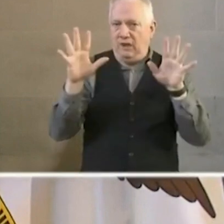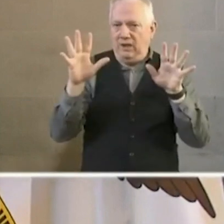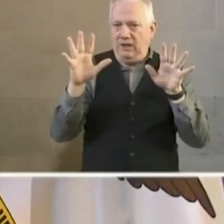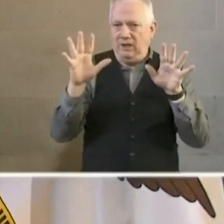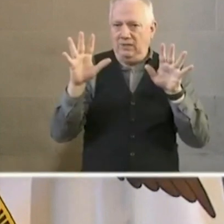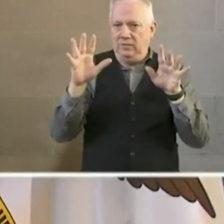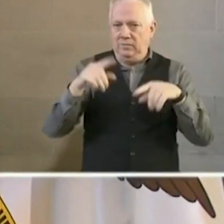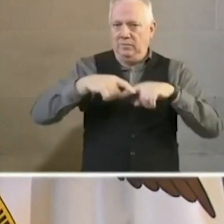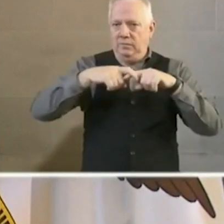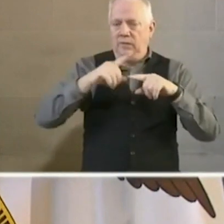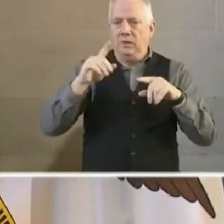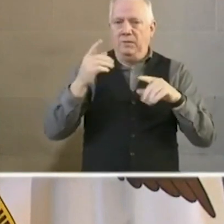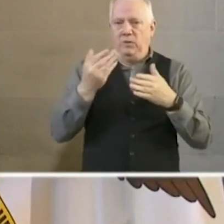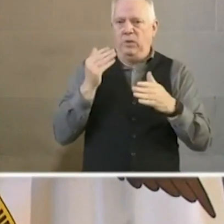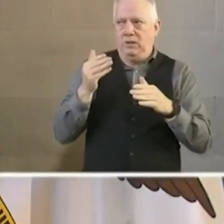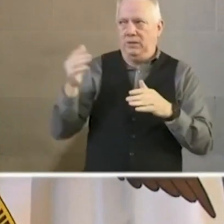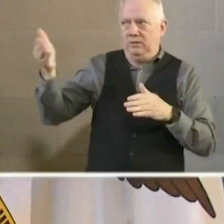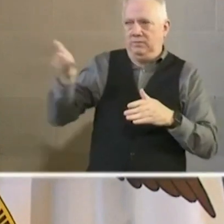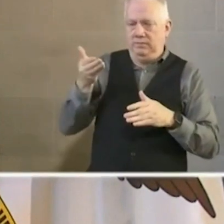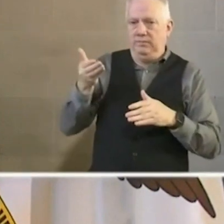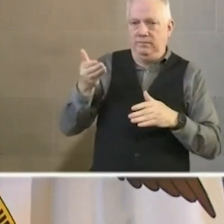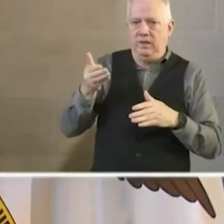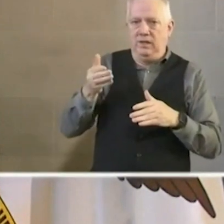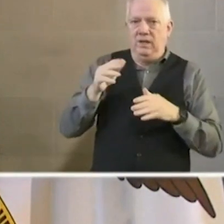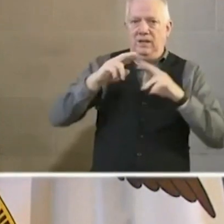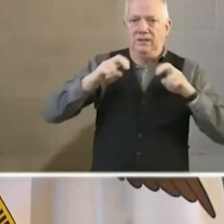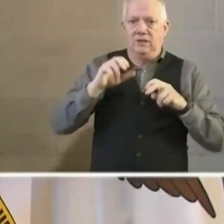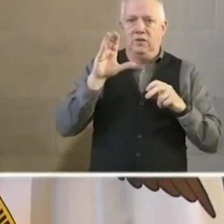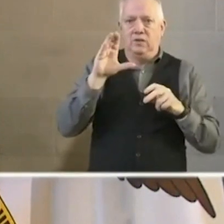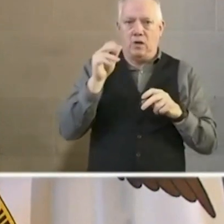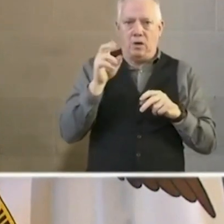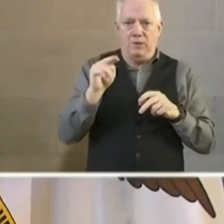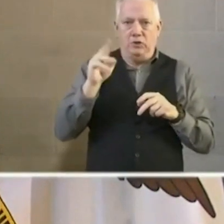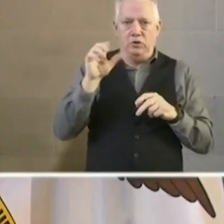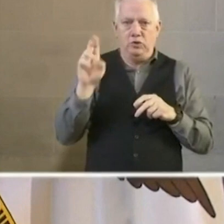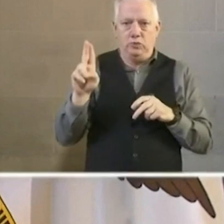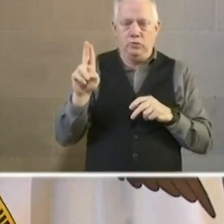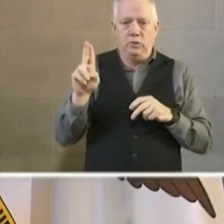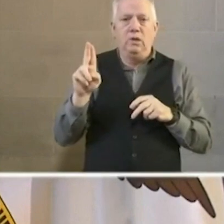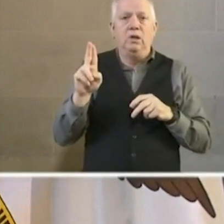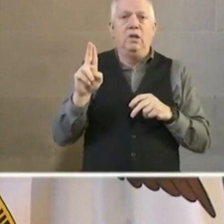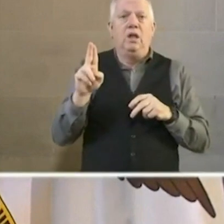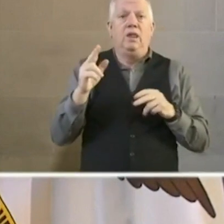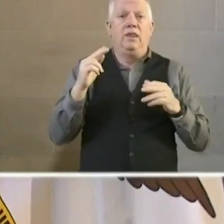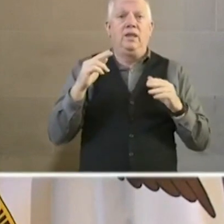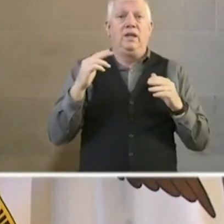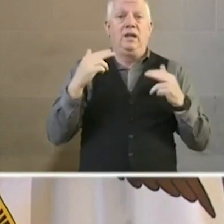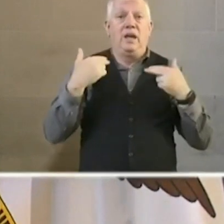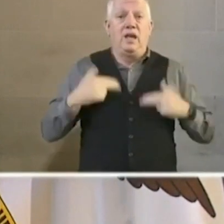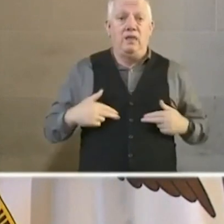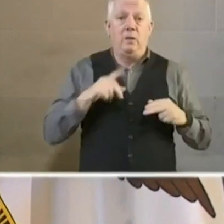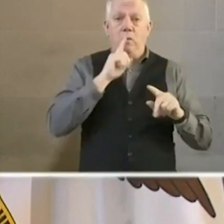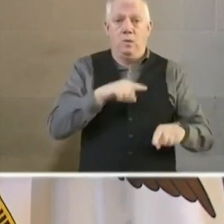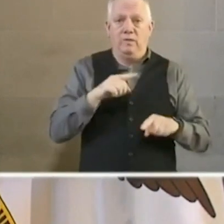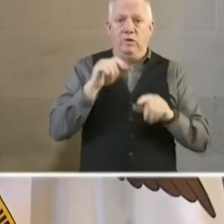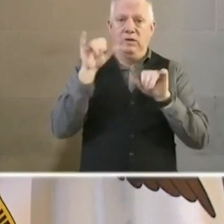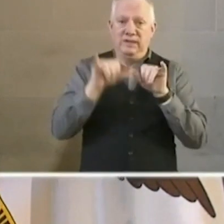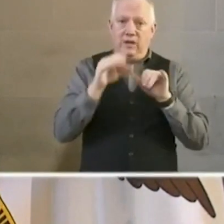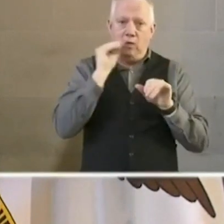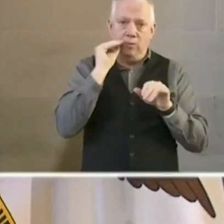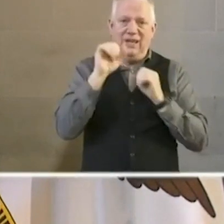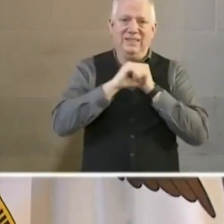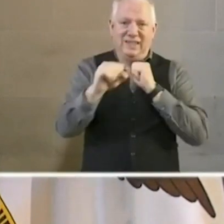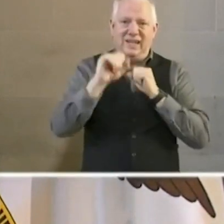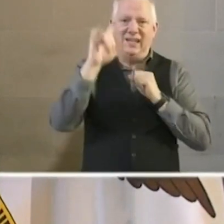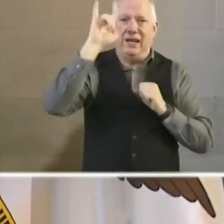before I bring up our assessor, Carmen Chu, the health order for the stay-at-home is extended